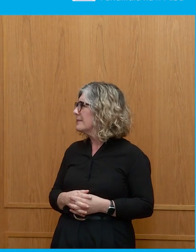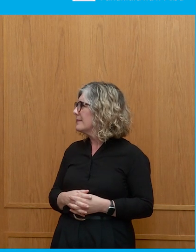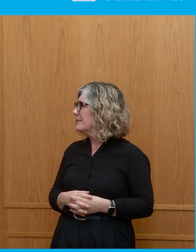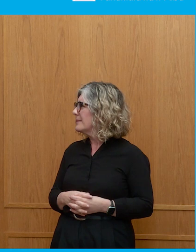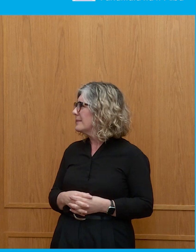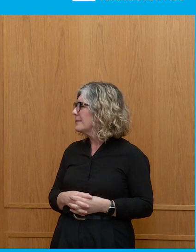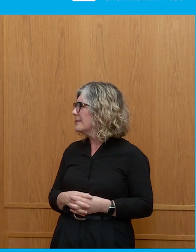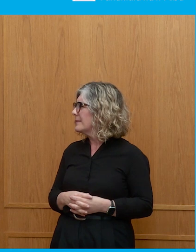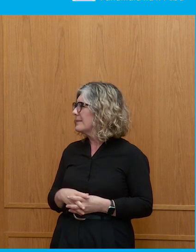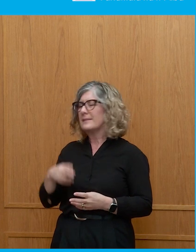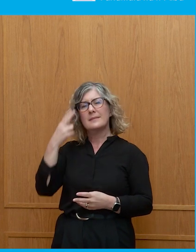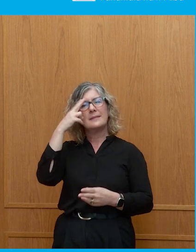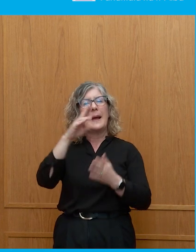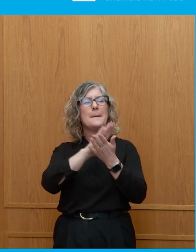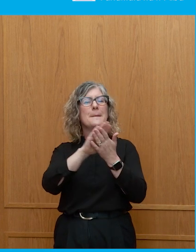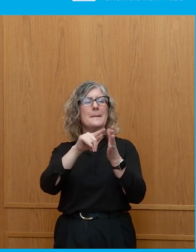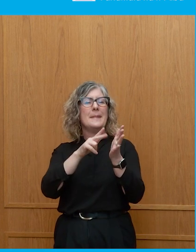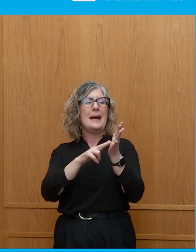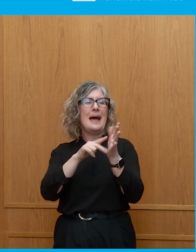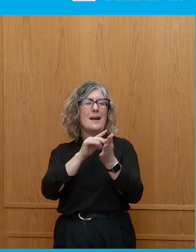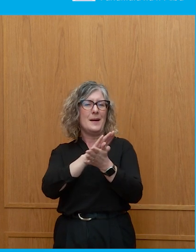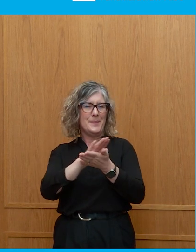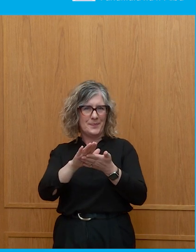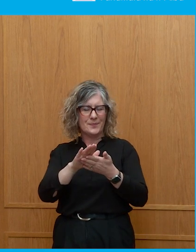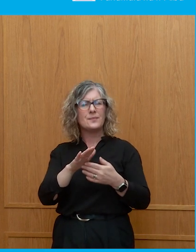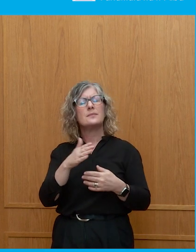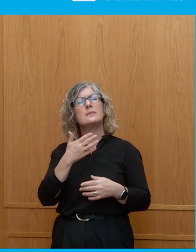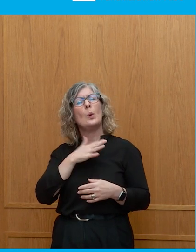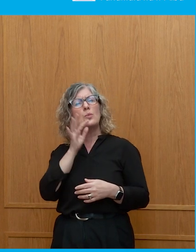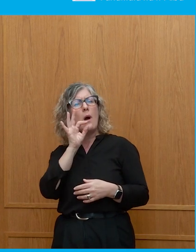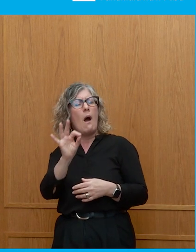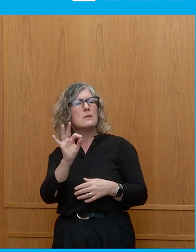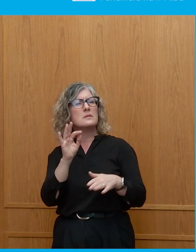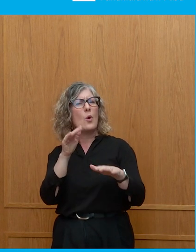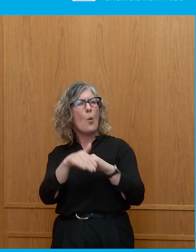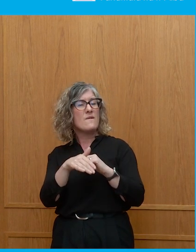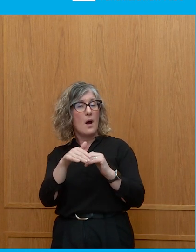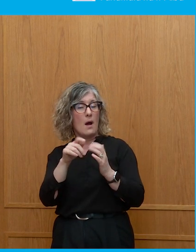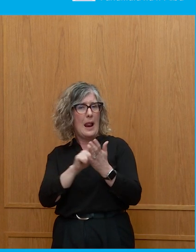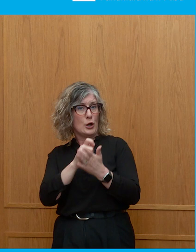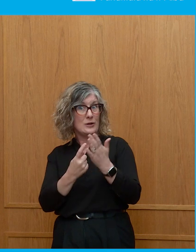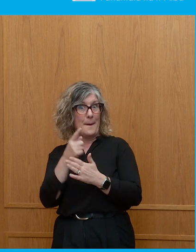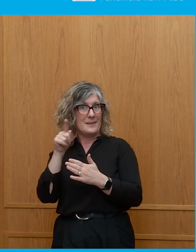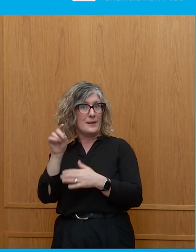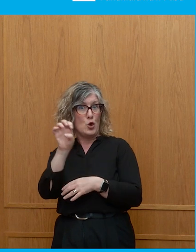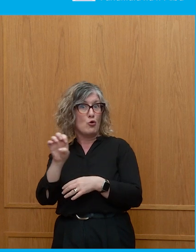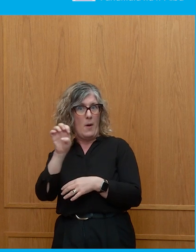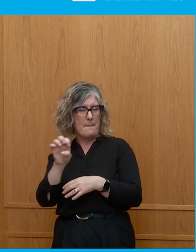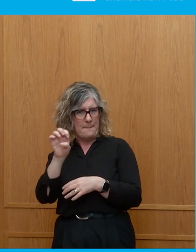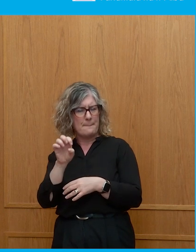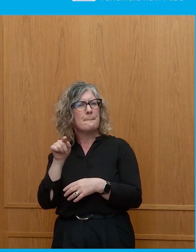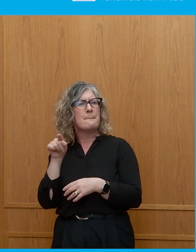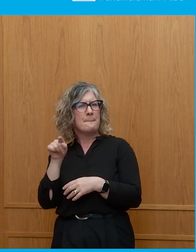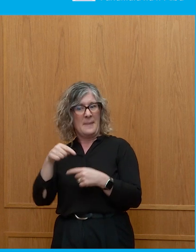Hello, I'm Hannah. I wanted to ask about elections happening in Europe this year and what the